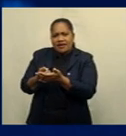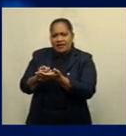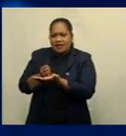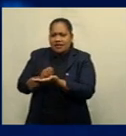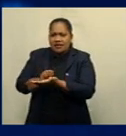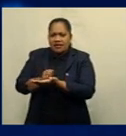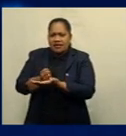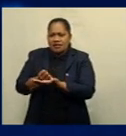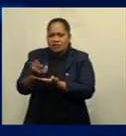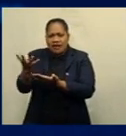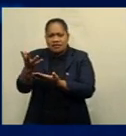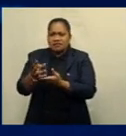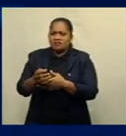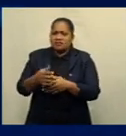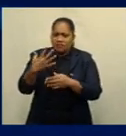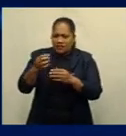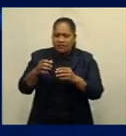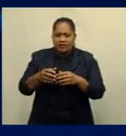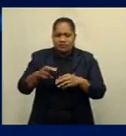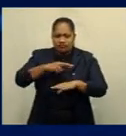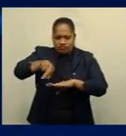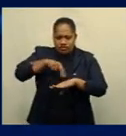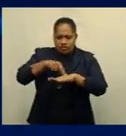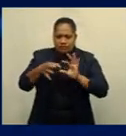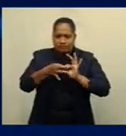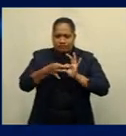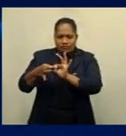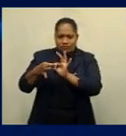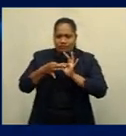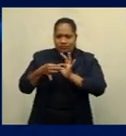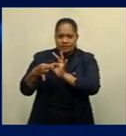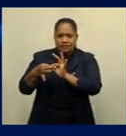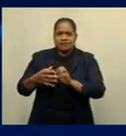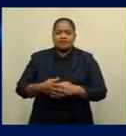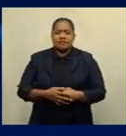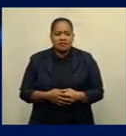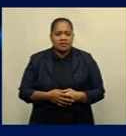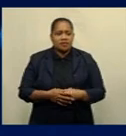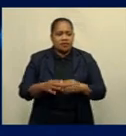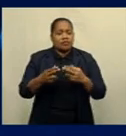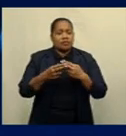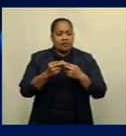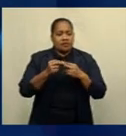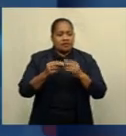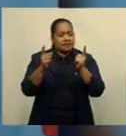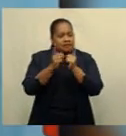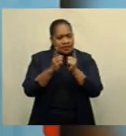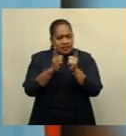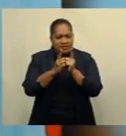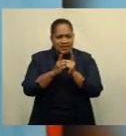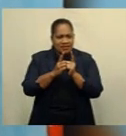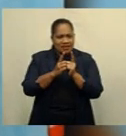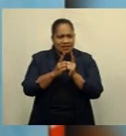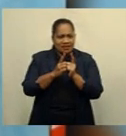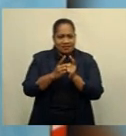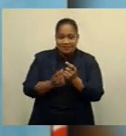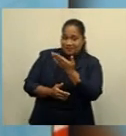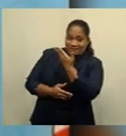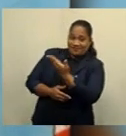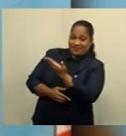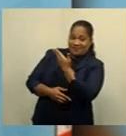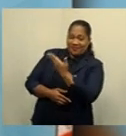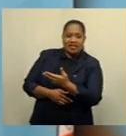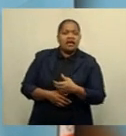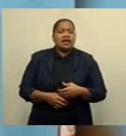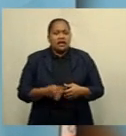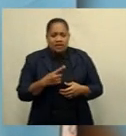solidarity. Mbaini Marama highlighted this in a meeting he had with New Zealand Prime Minister Jacinda Adal. He also reiterated that an